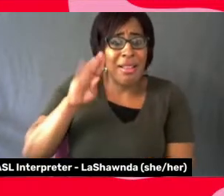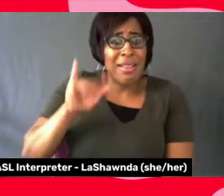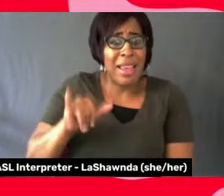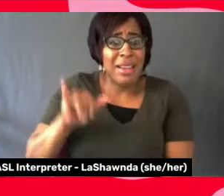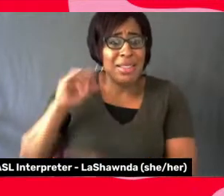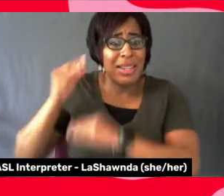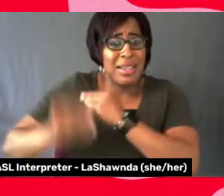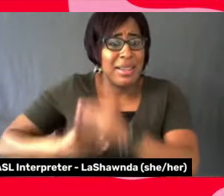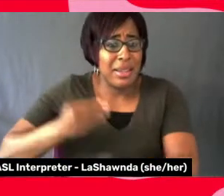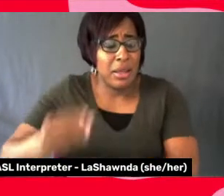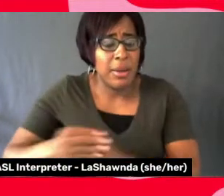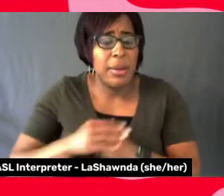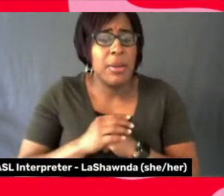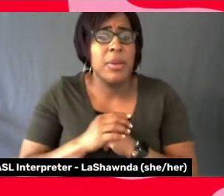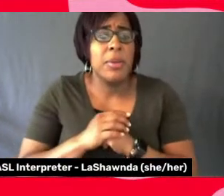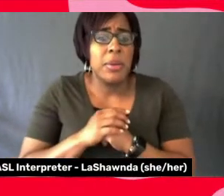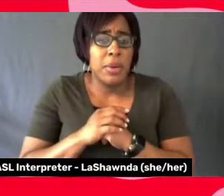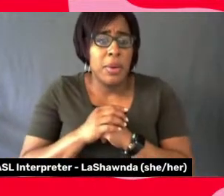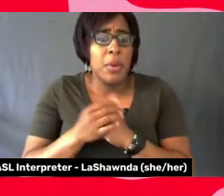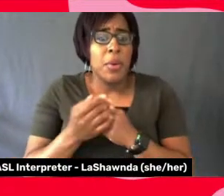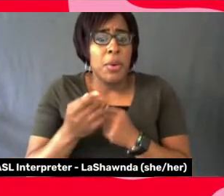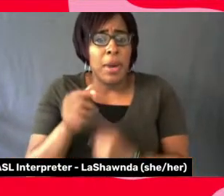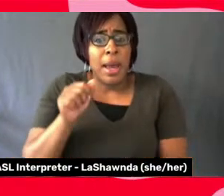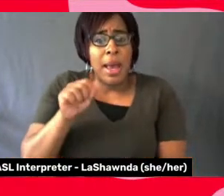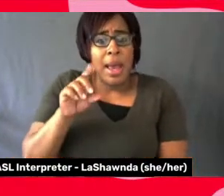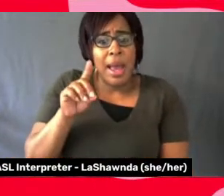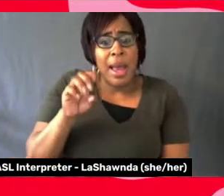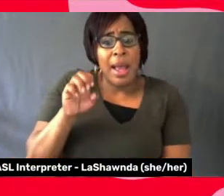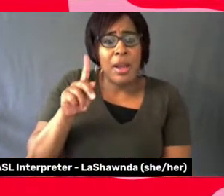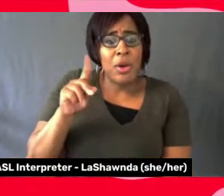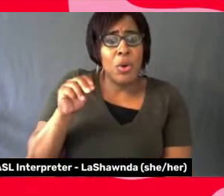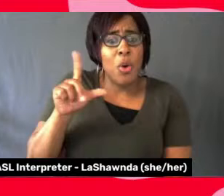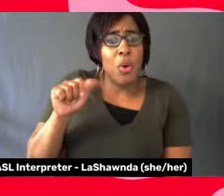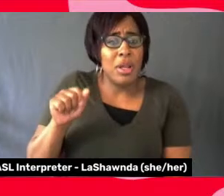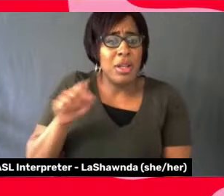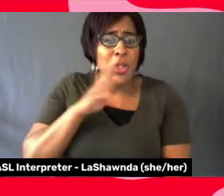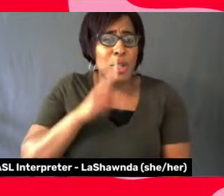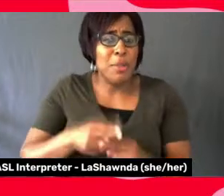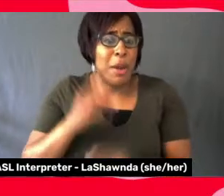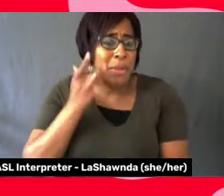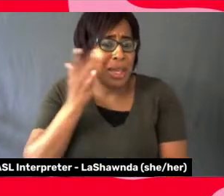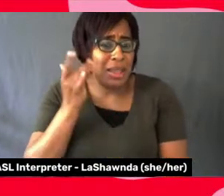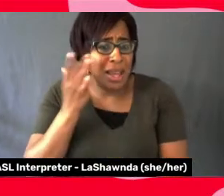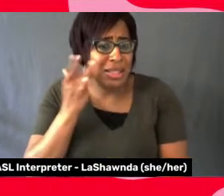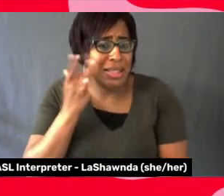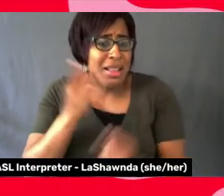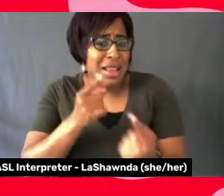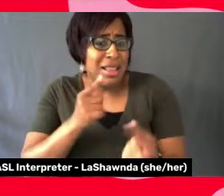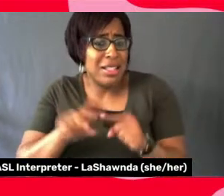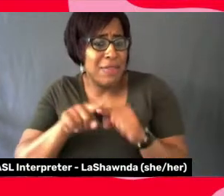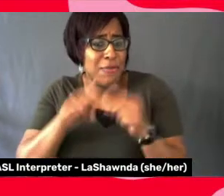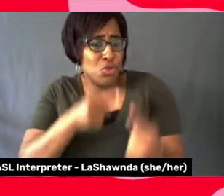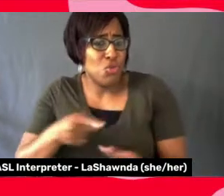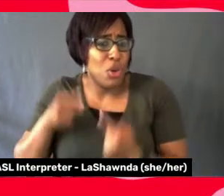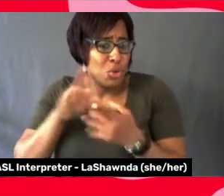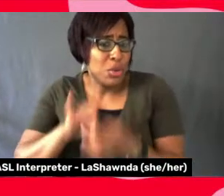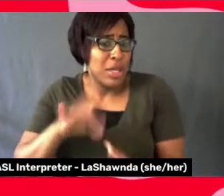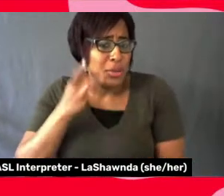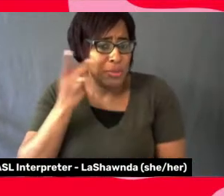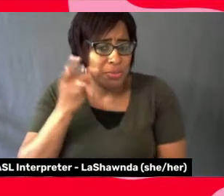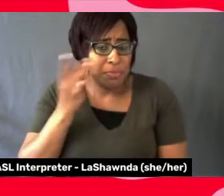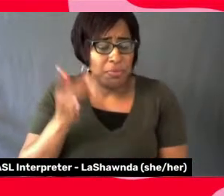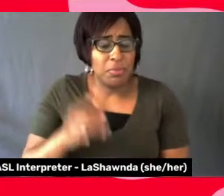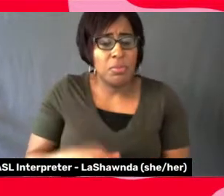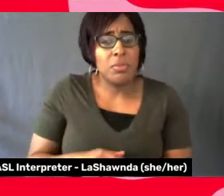about the, uh, you know, being light skin and struggles within that in the film, we did. We also, I